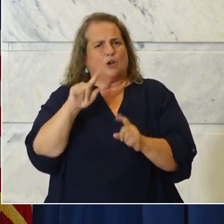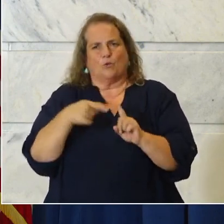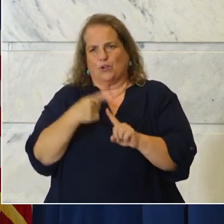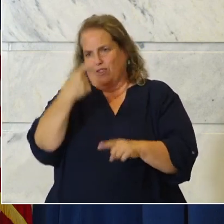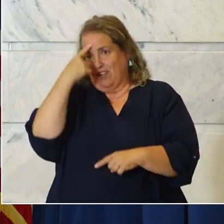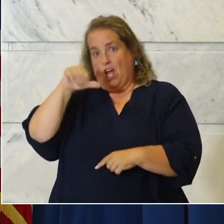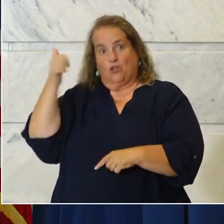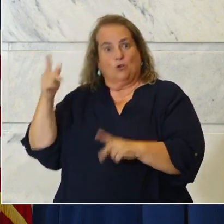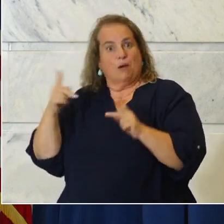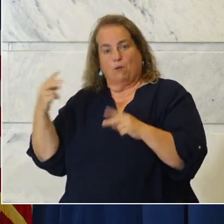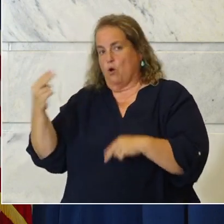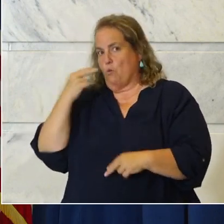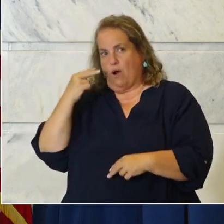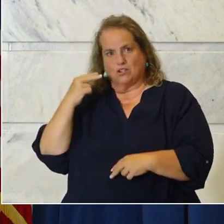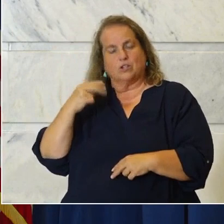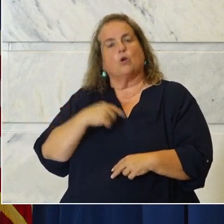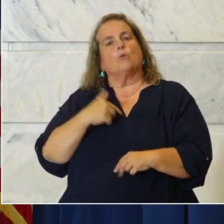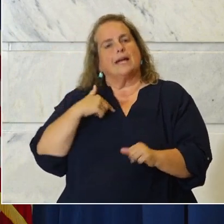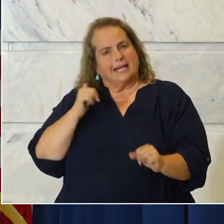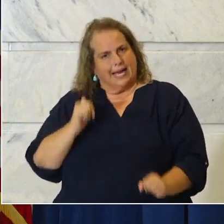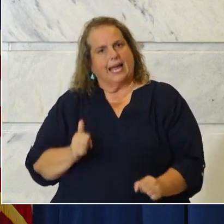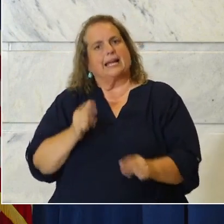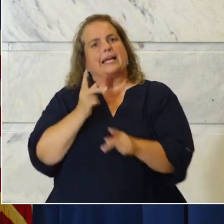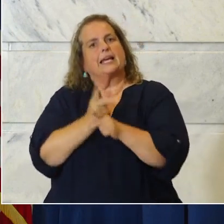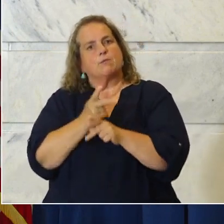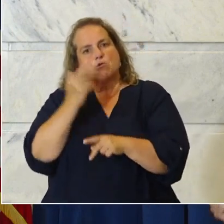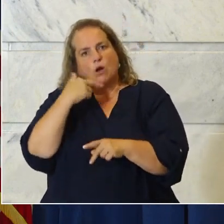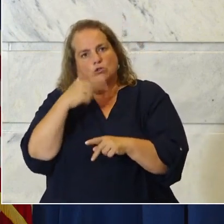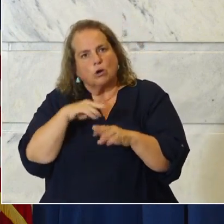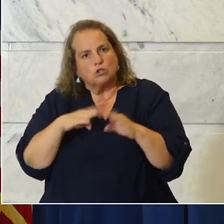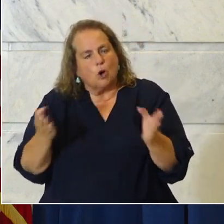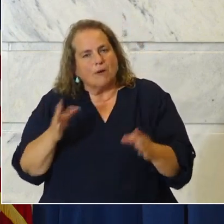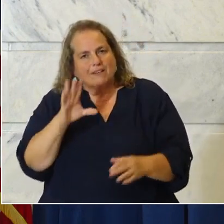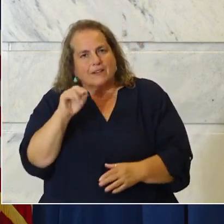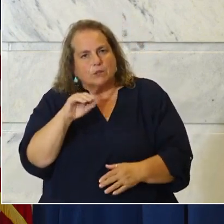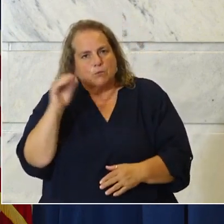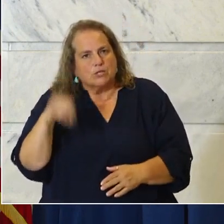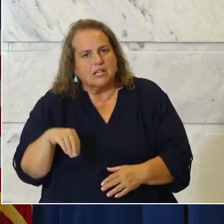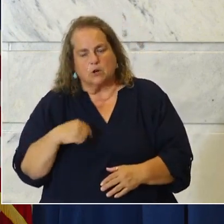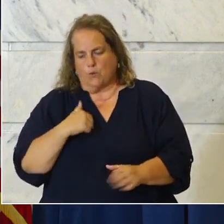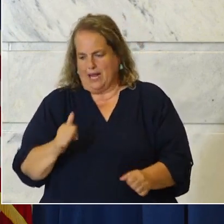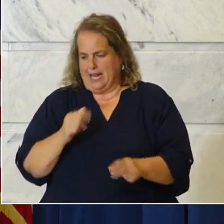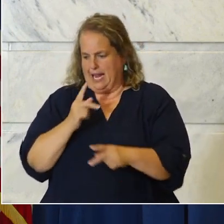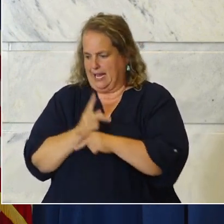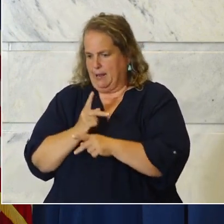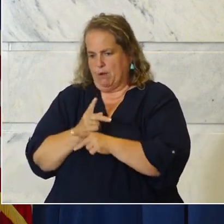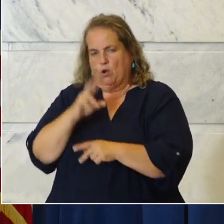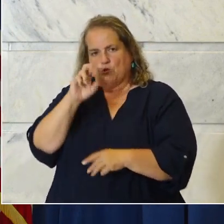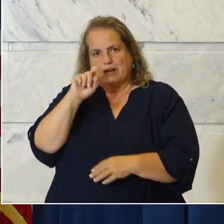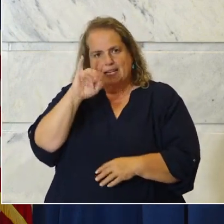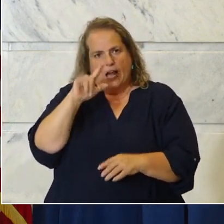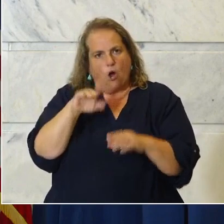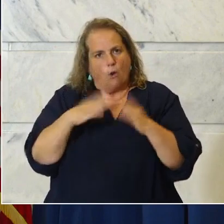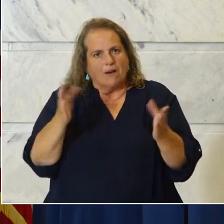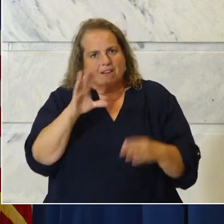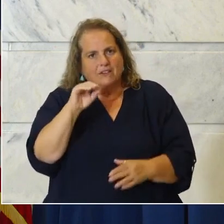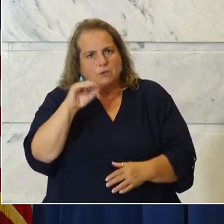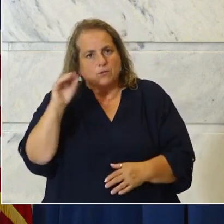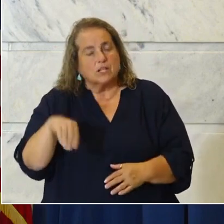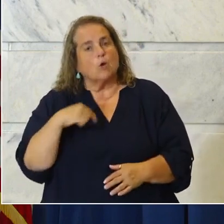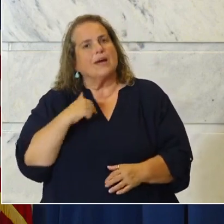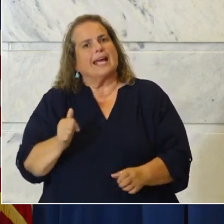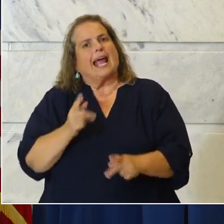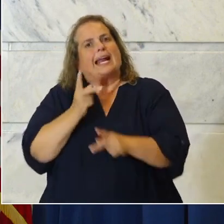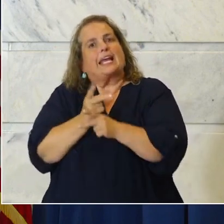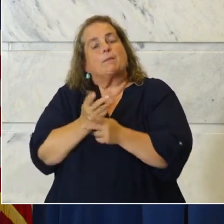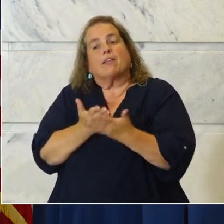I believe that we can keep restaurants open at 50%. I believe we can keep retail open at 50%. I believe that we can keep the things that we have